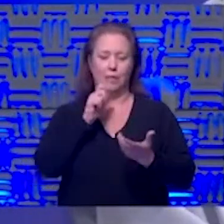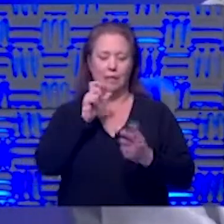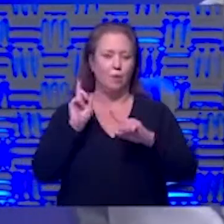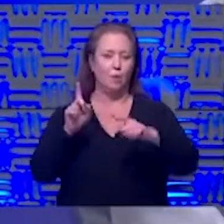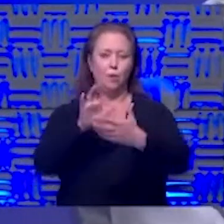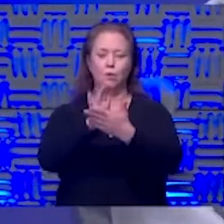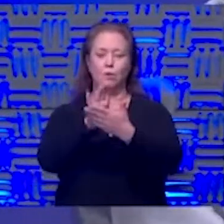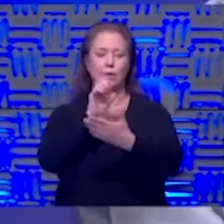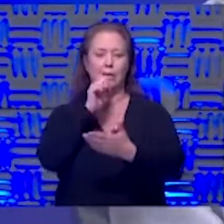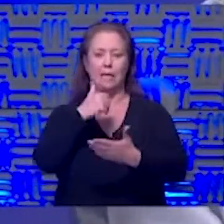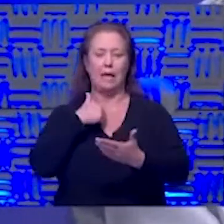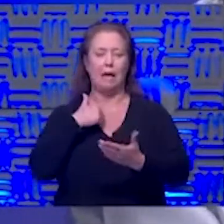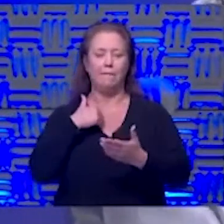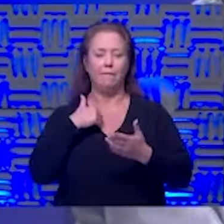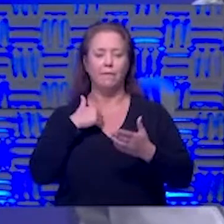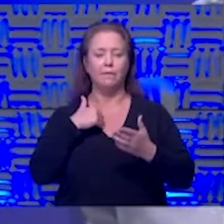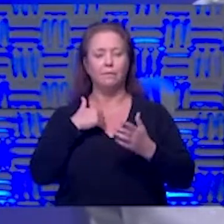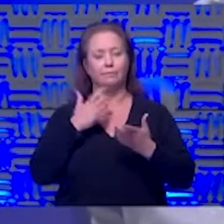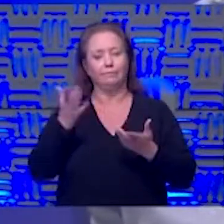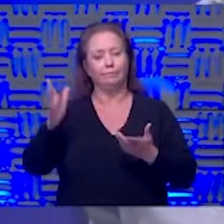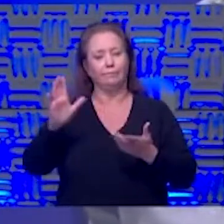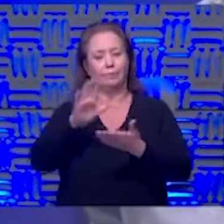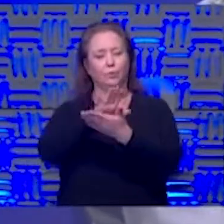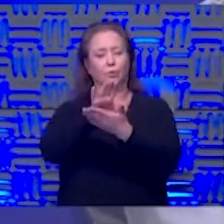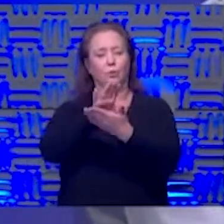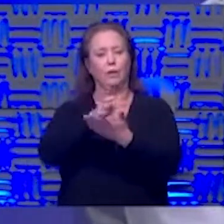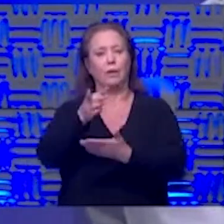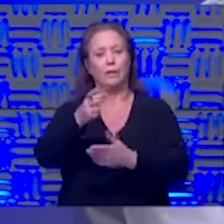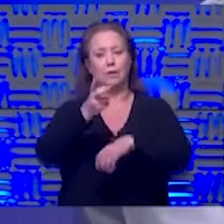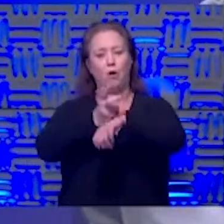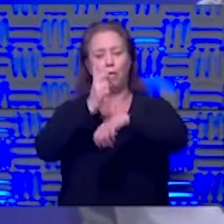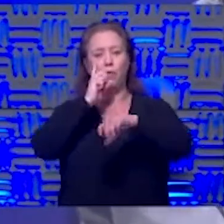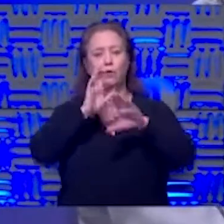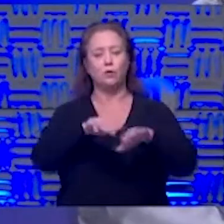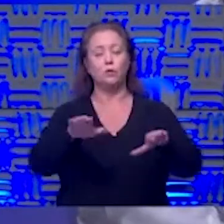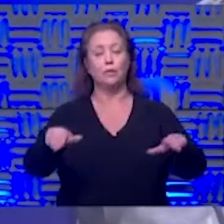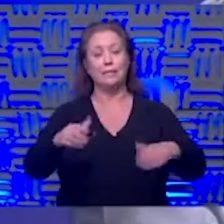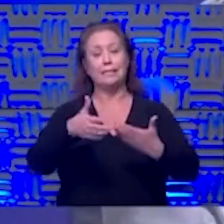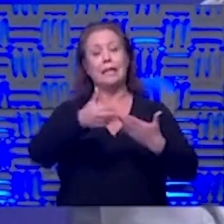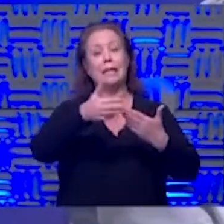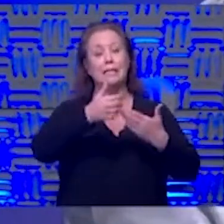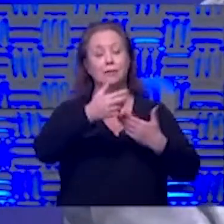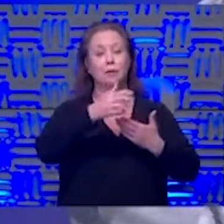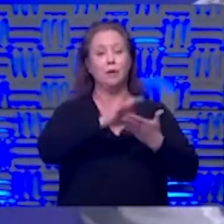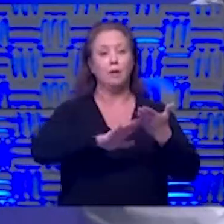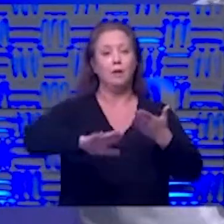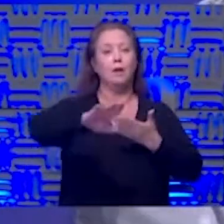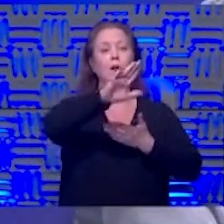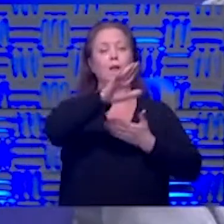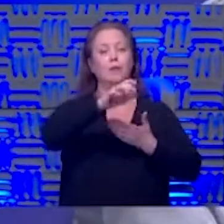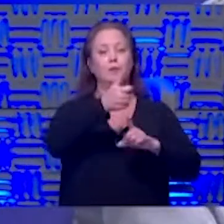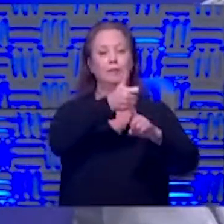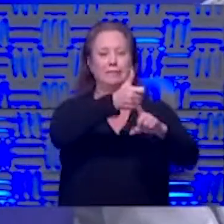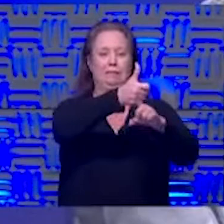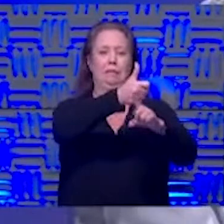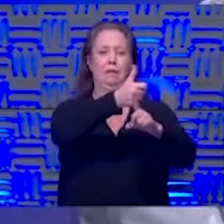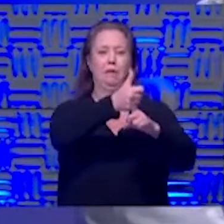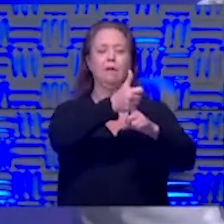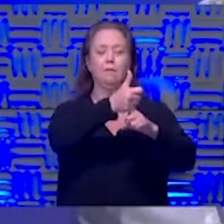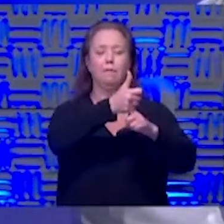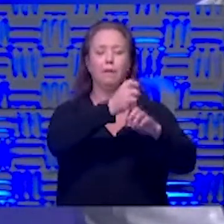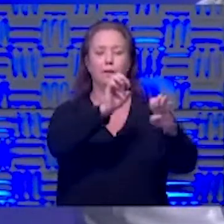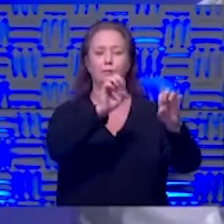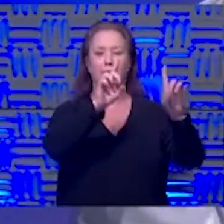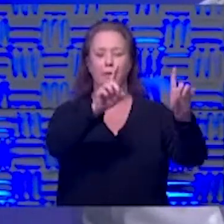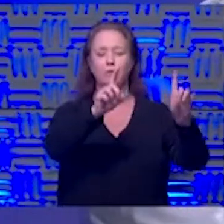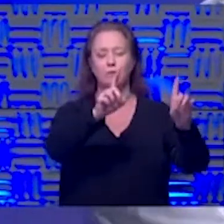school when they didn't have that direction you know it's hard for for little children it's easier as you're in college and you're doing self really self-directed